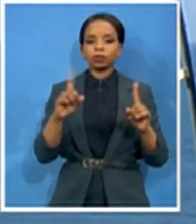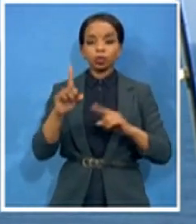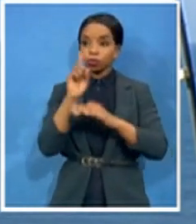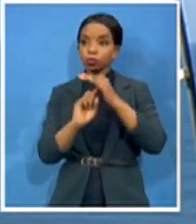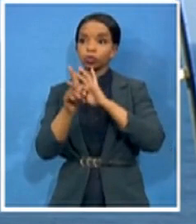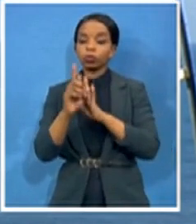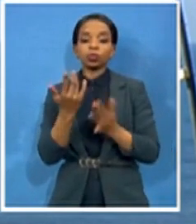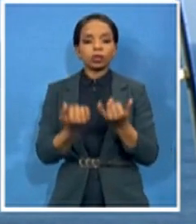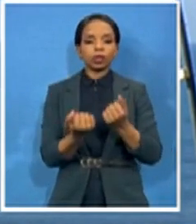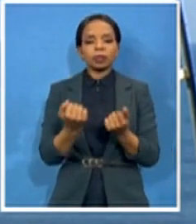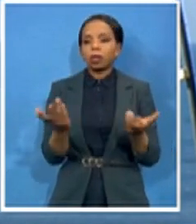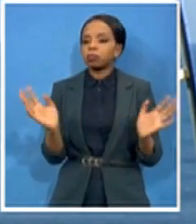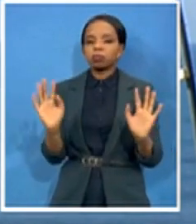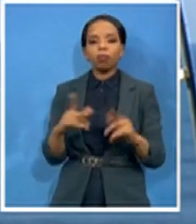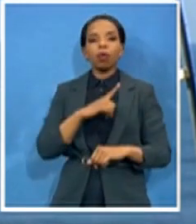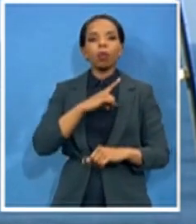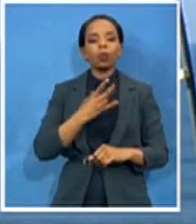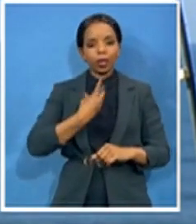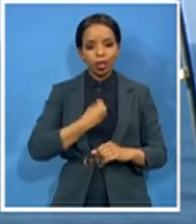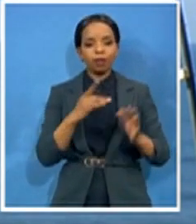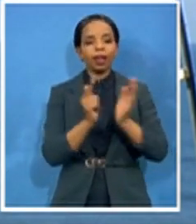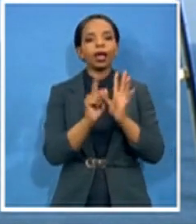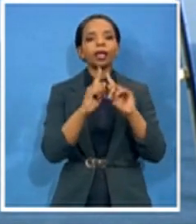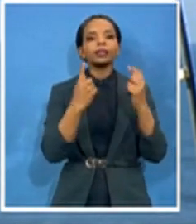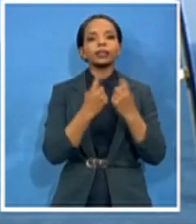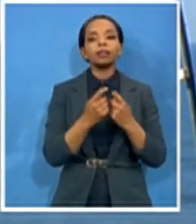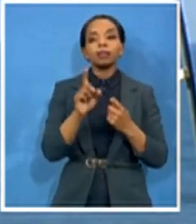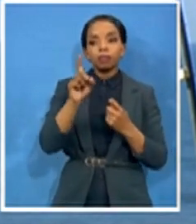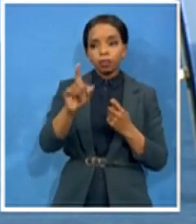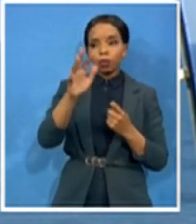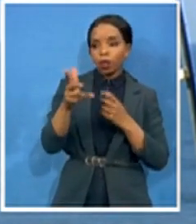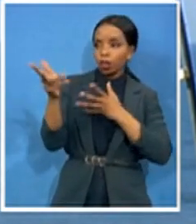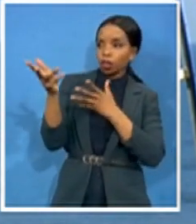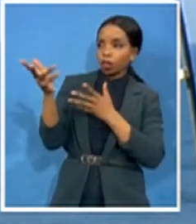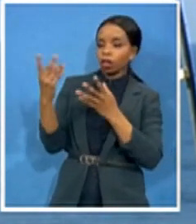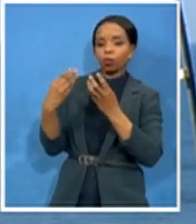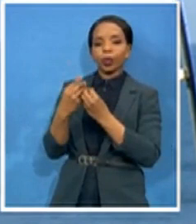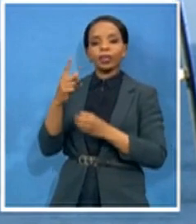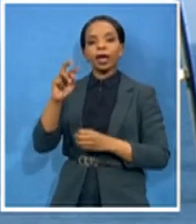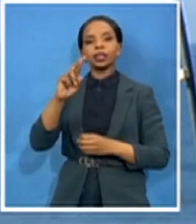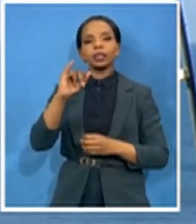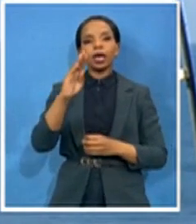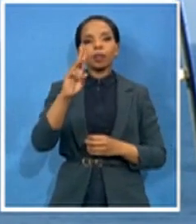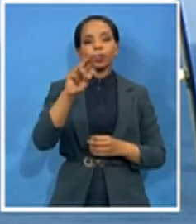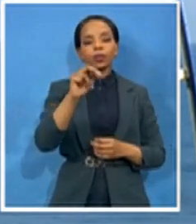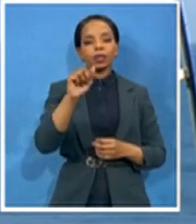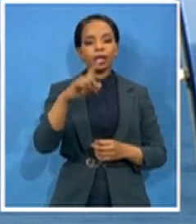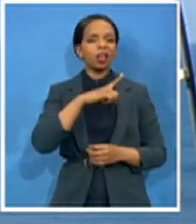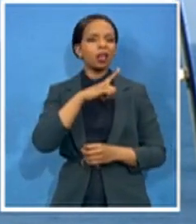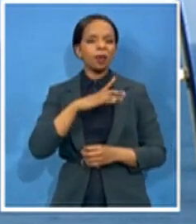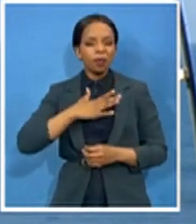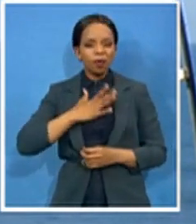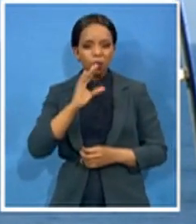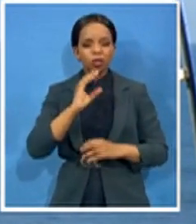to each other and they have found that there must have been misunderstanding or miscommunication, not from the tribunal, from the